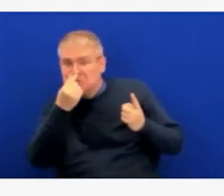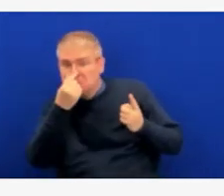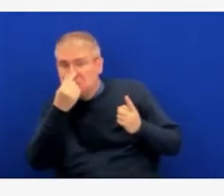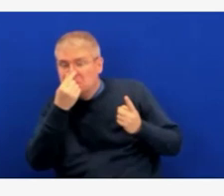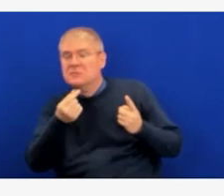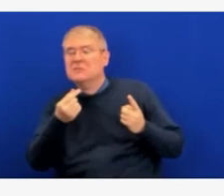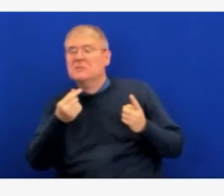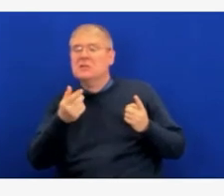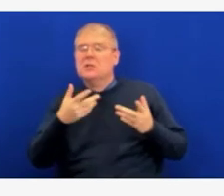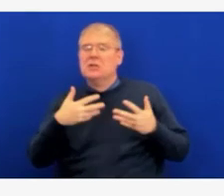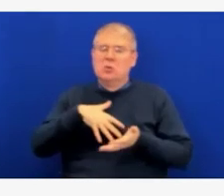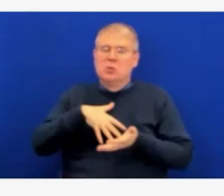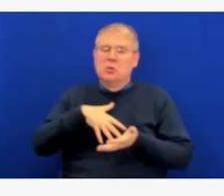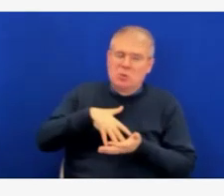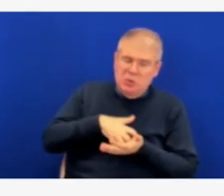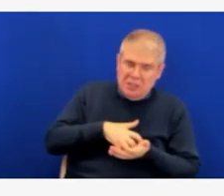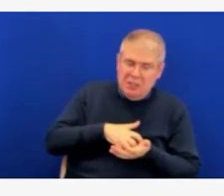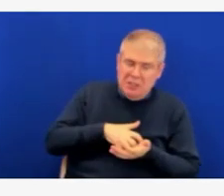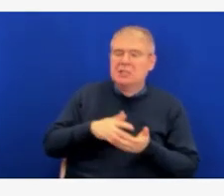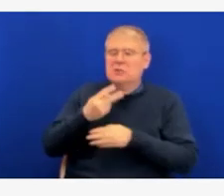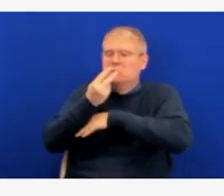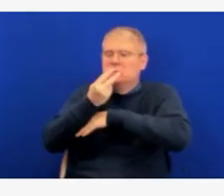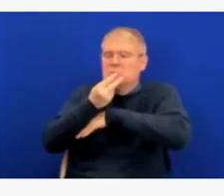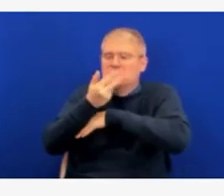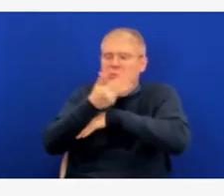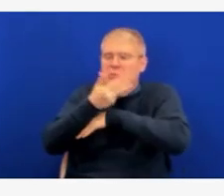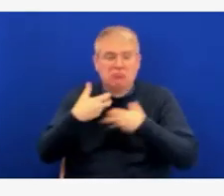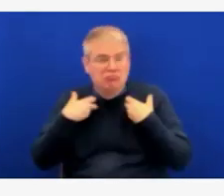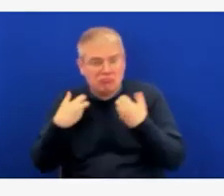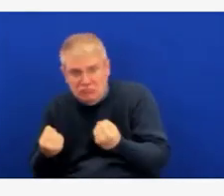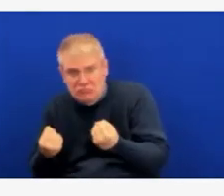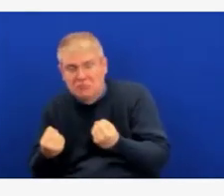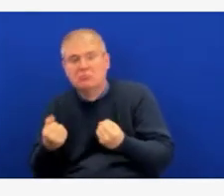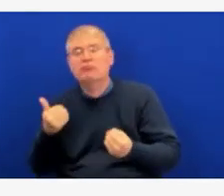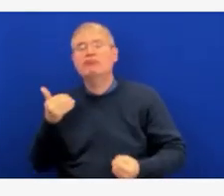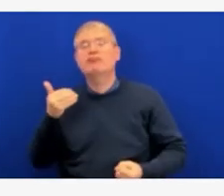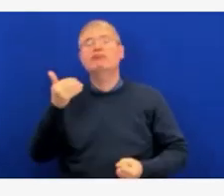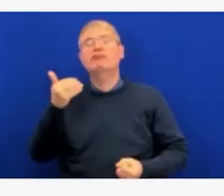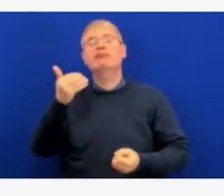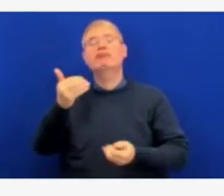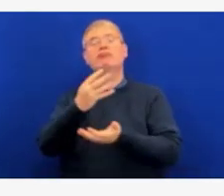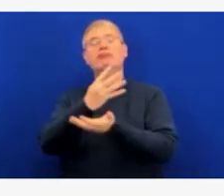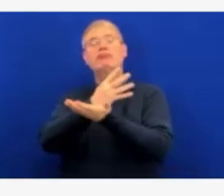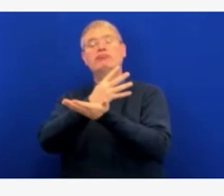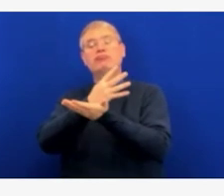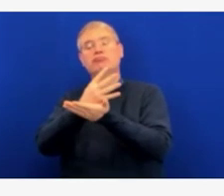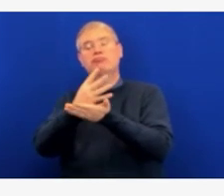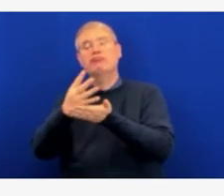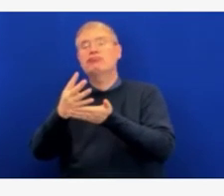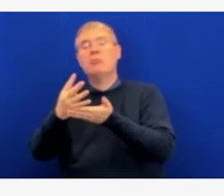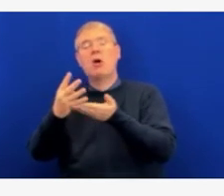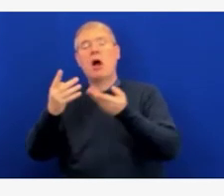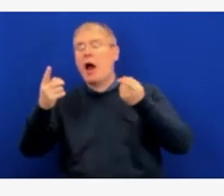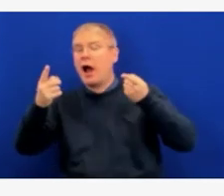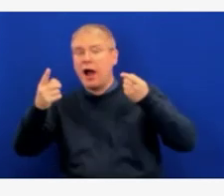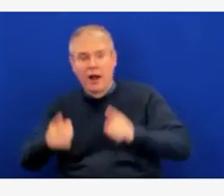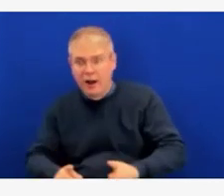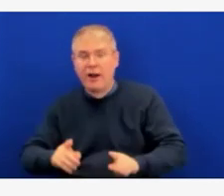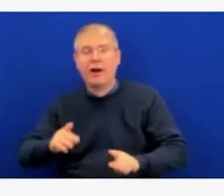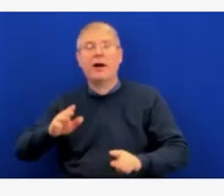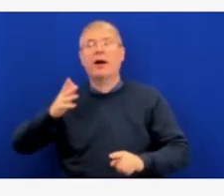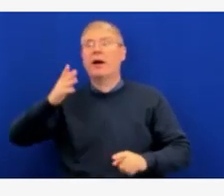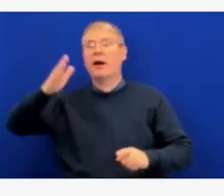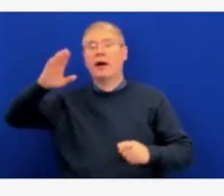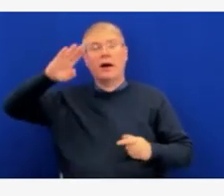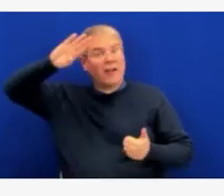came in with just sort of head-to-toe symptoms. So prolonged fever for several days that was reaching high